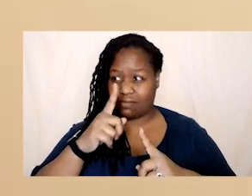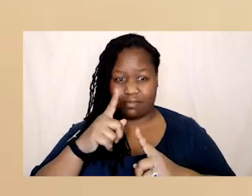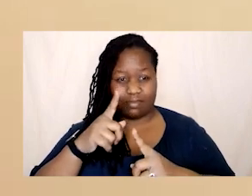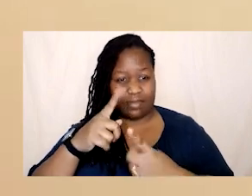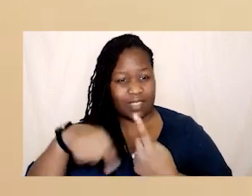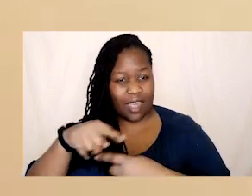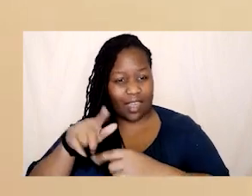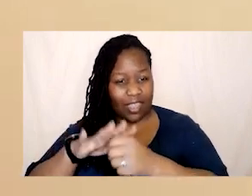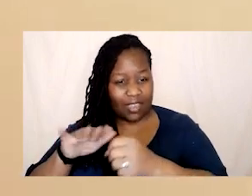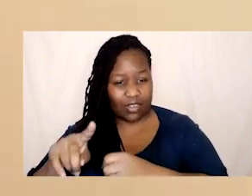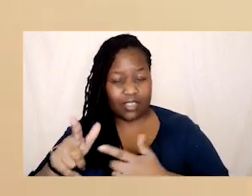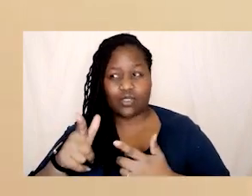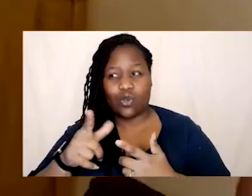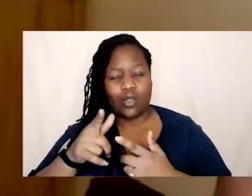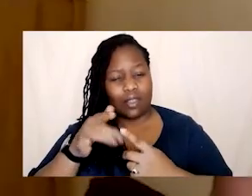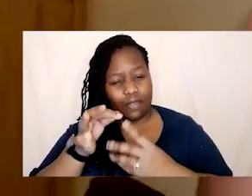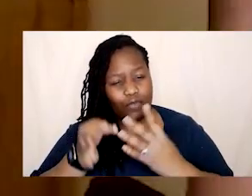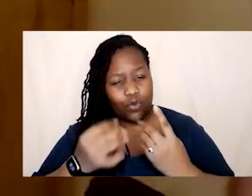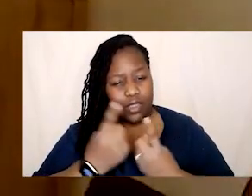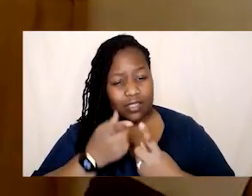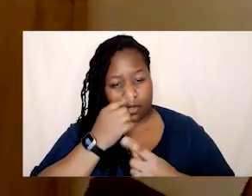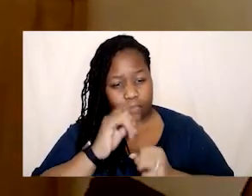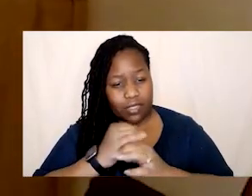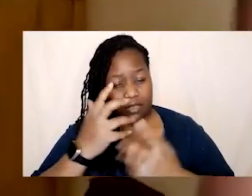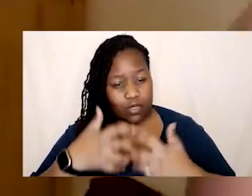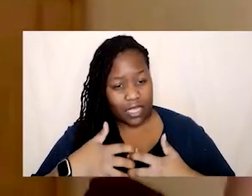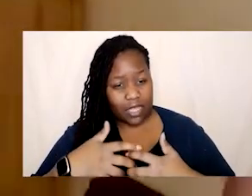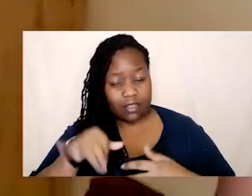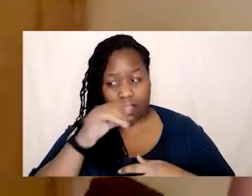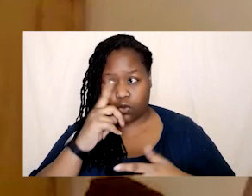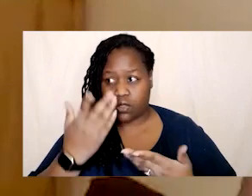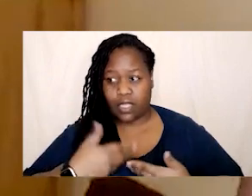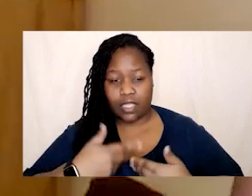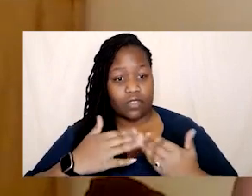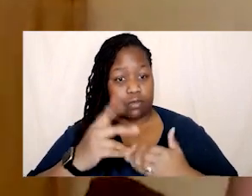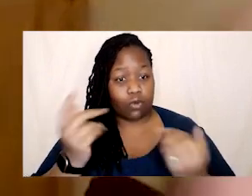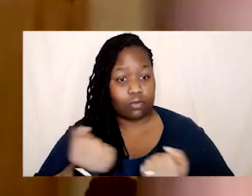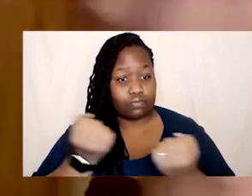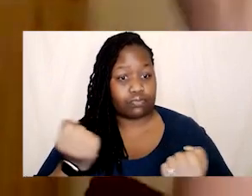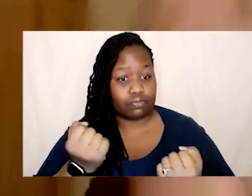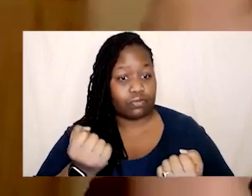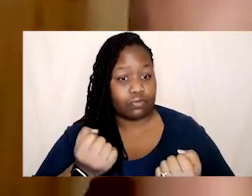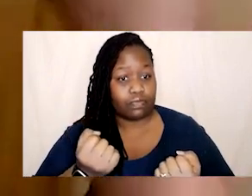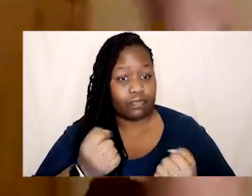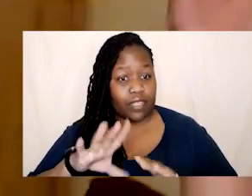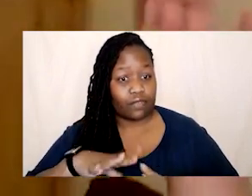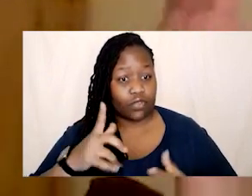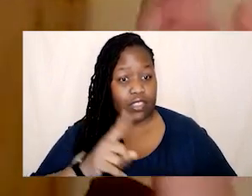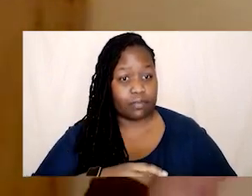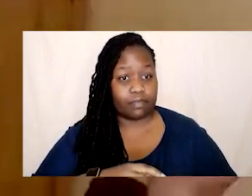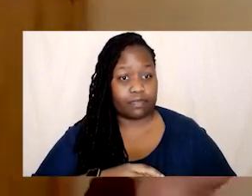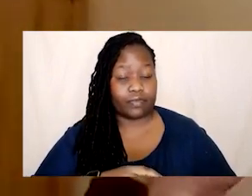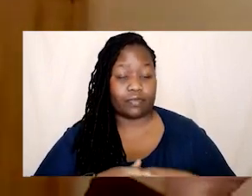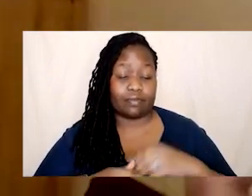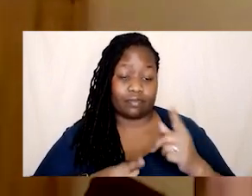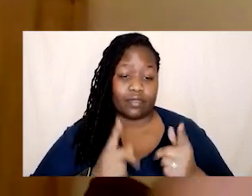that could give us more agency definitely i mean there's definitely that that's it's such a horrible choice right do i literally disappear from